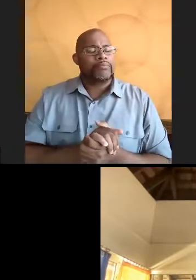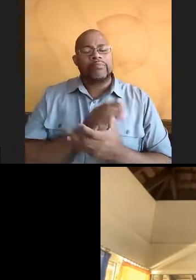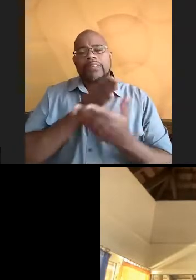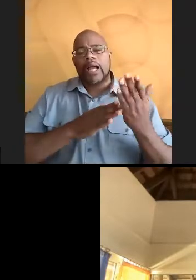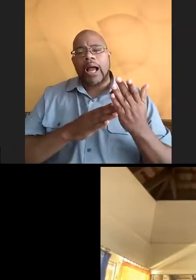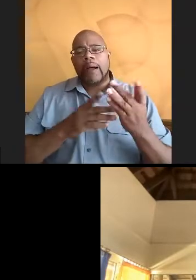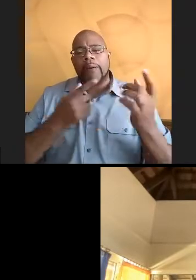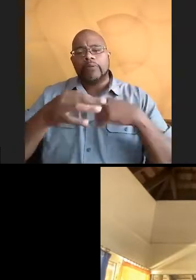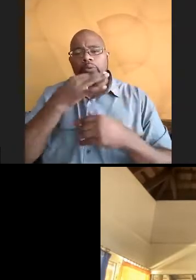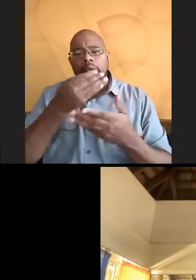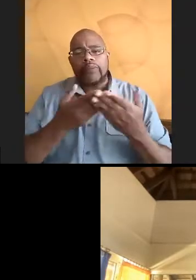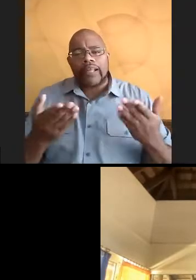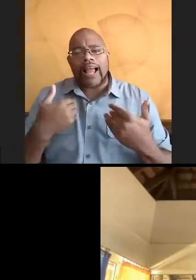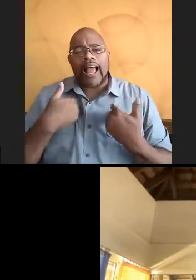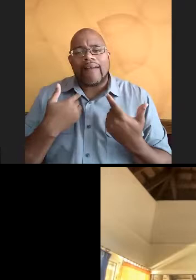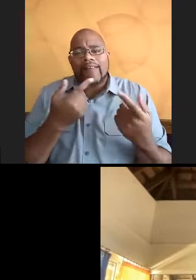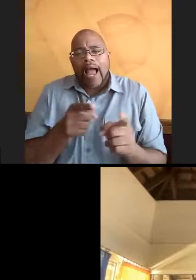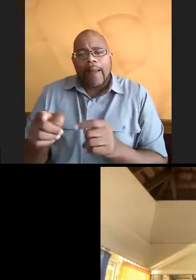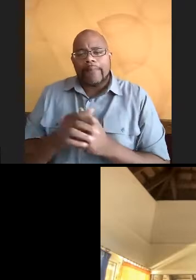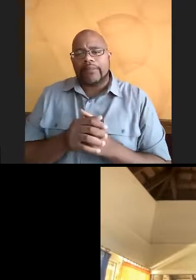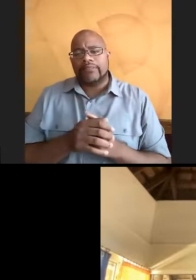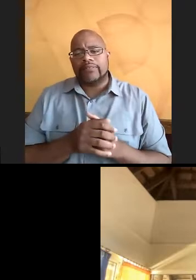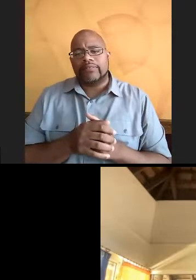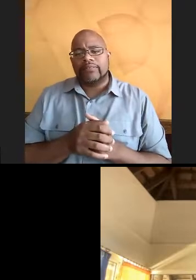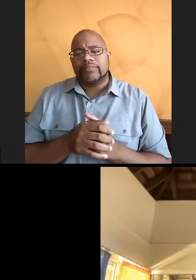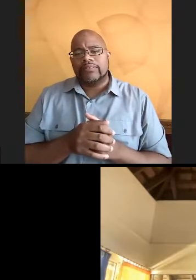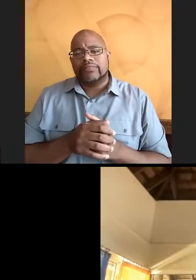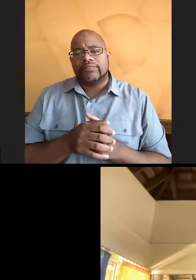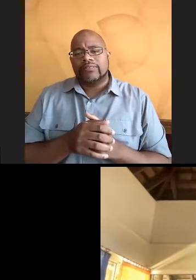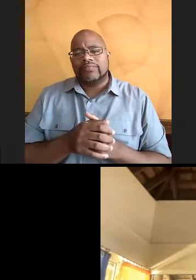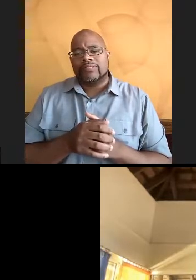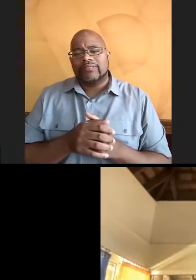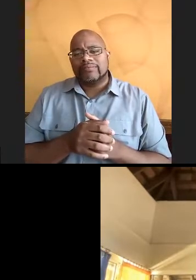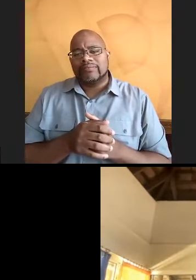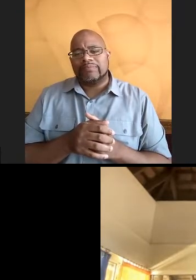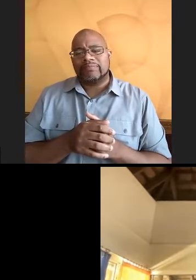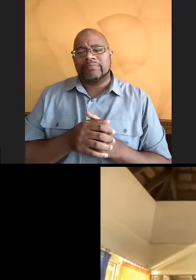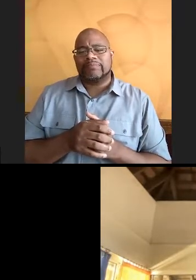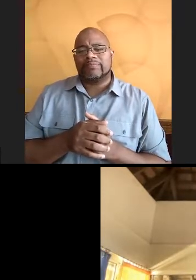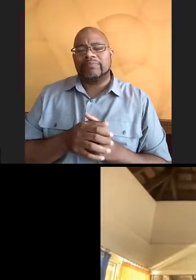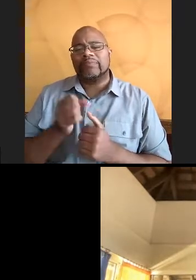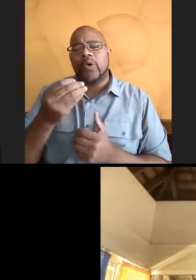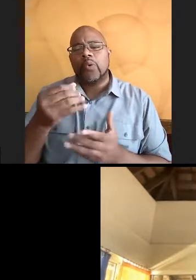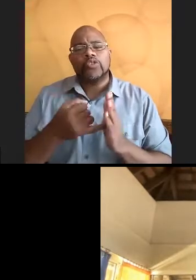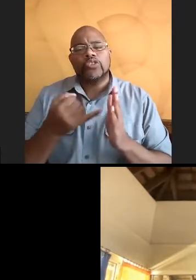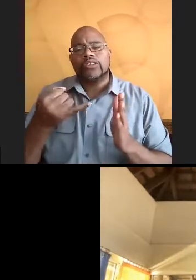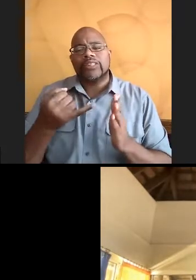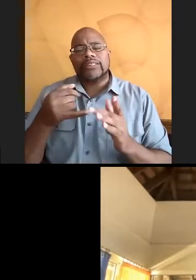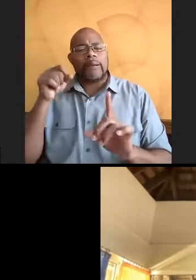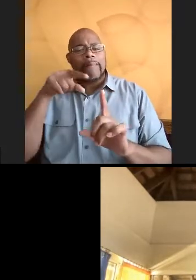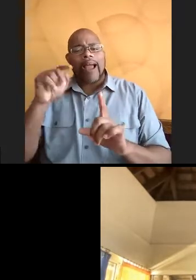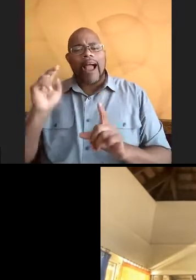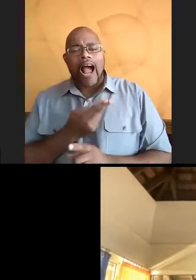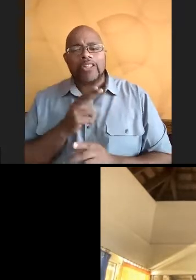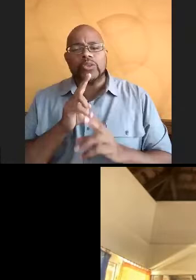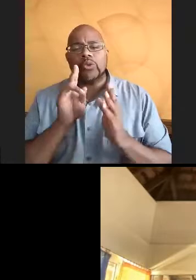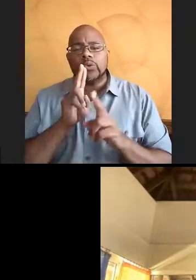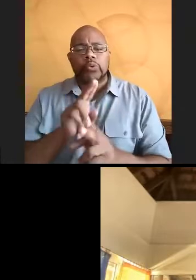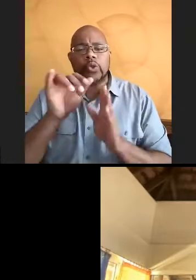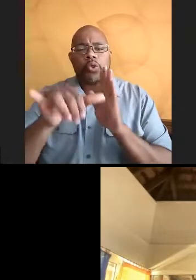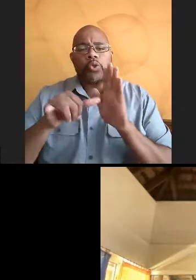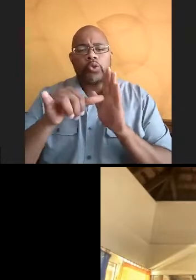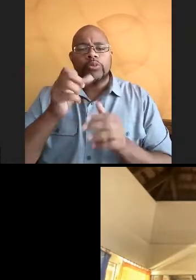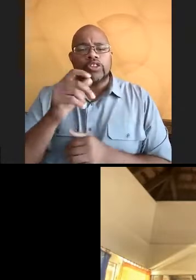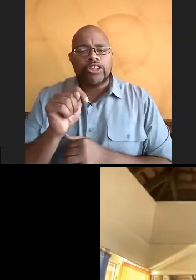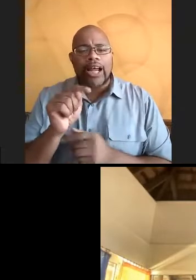upcoming things we have going on, really nothing is off limits. So just ping us, use the YouTube chat to